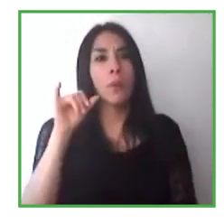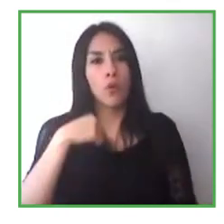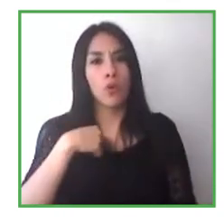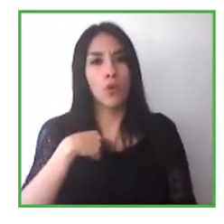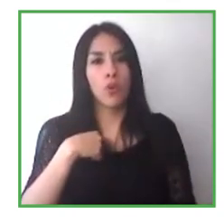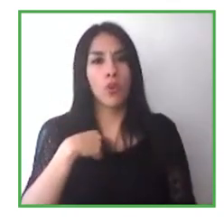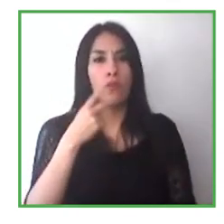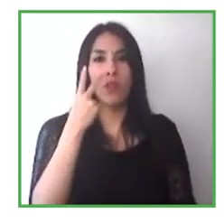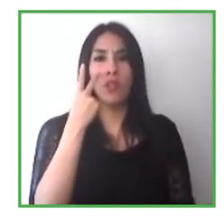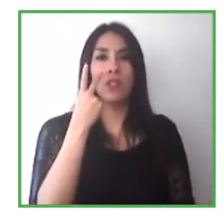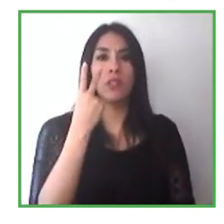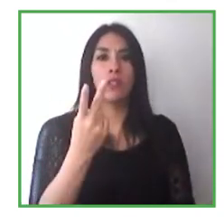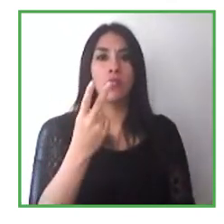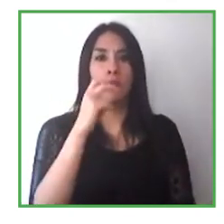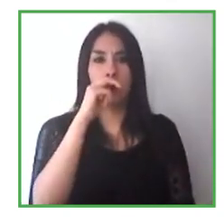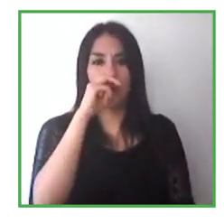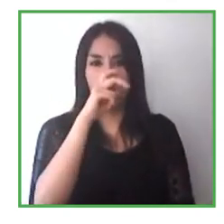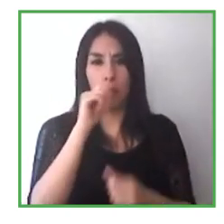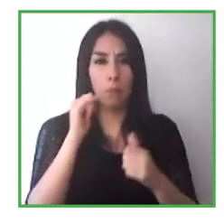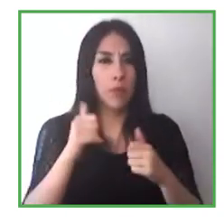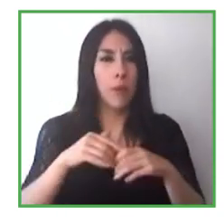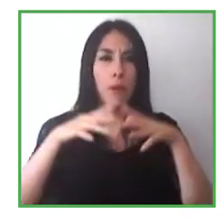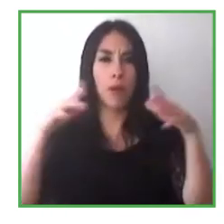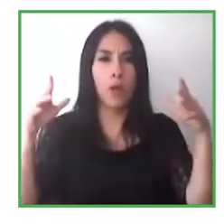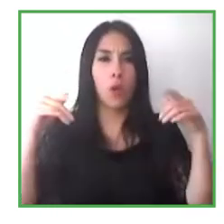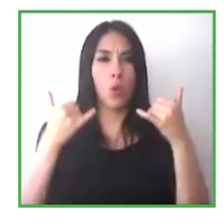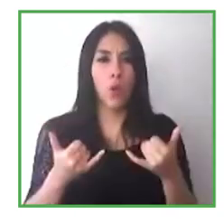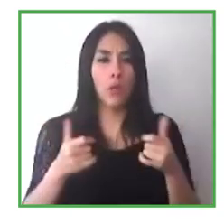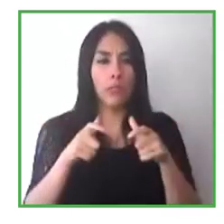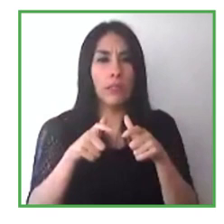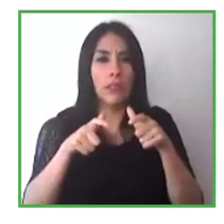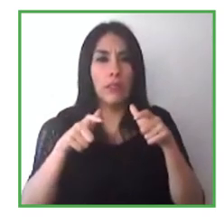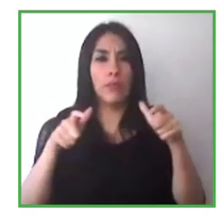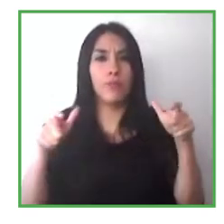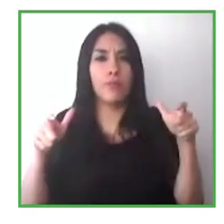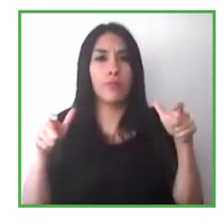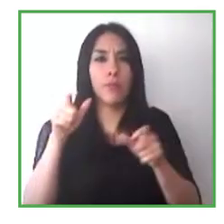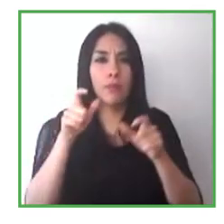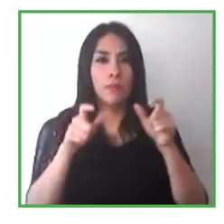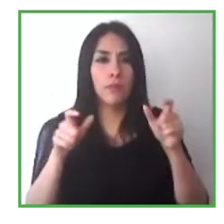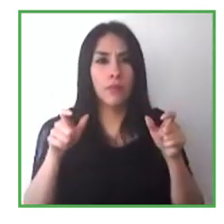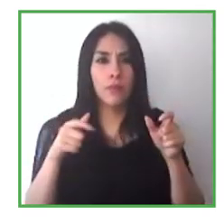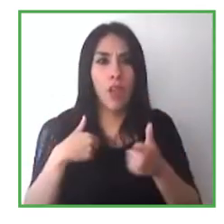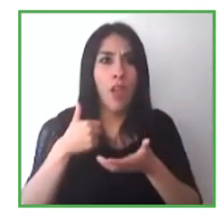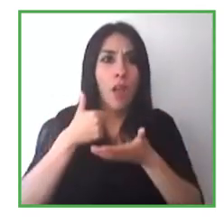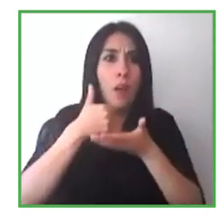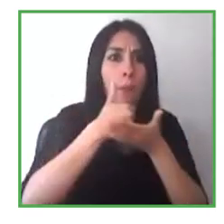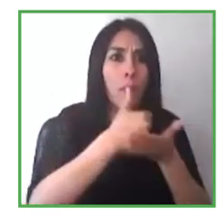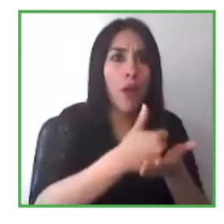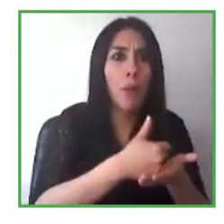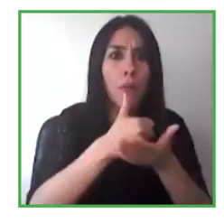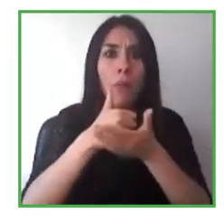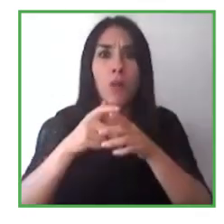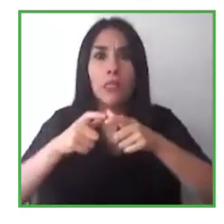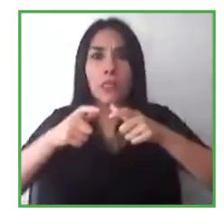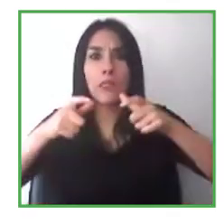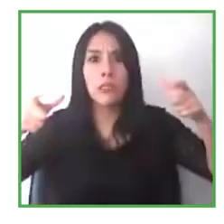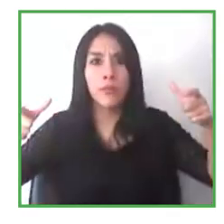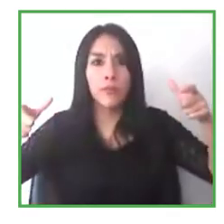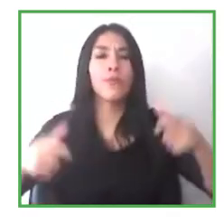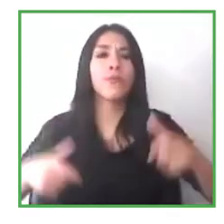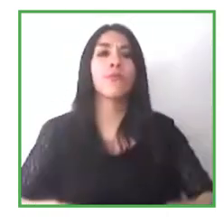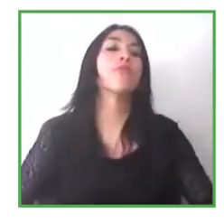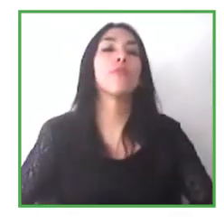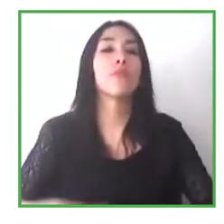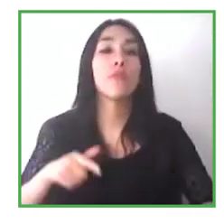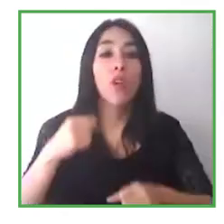people that are capable and there are more people that are maybe either underemployed or unemployed. So with that as a sort of backdrop, I'm going to just go to each